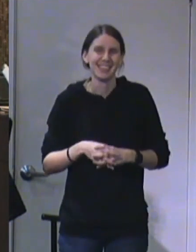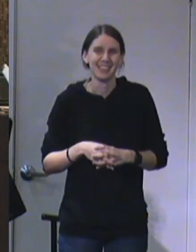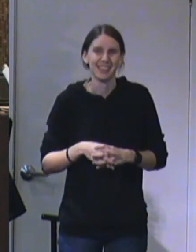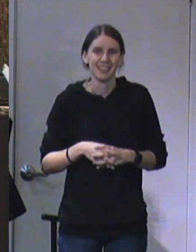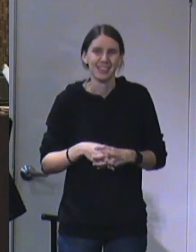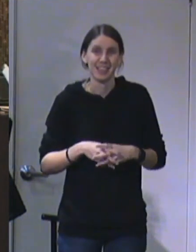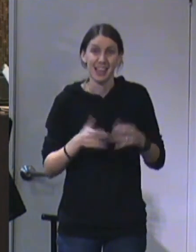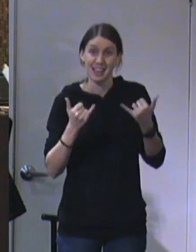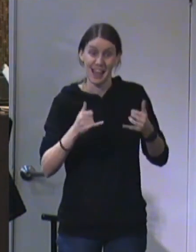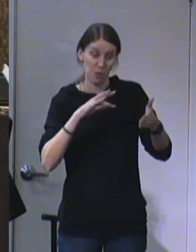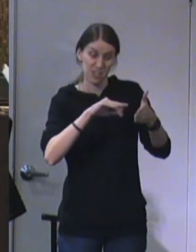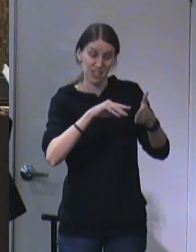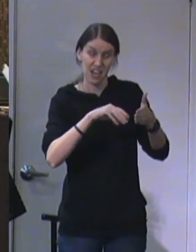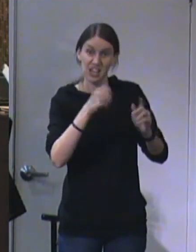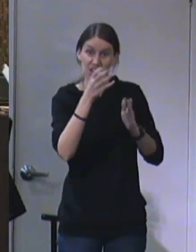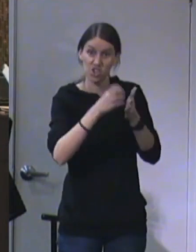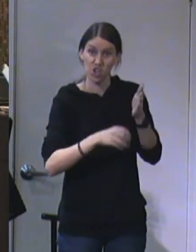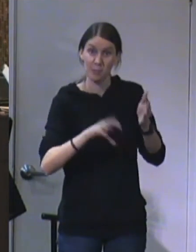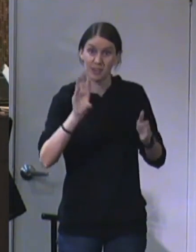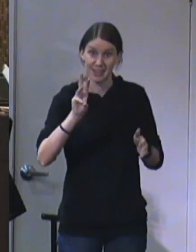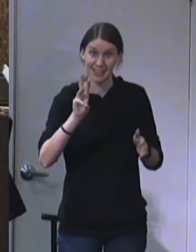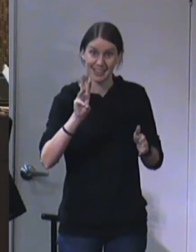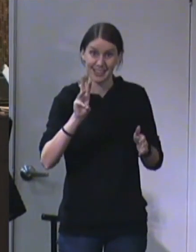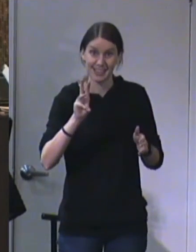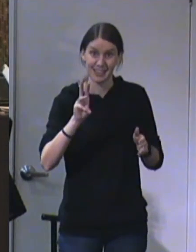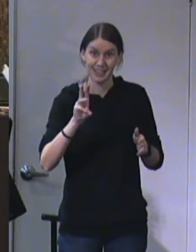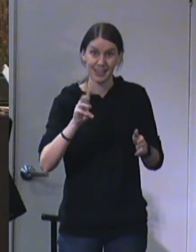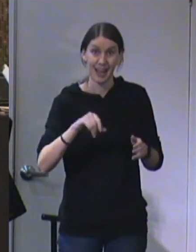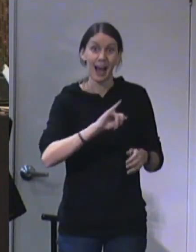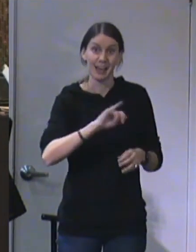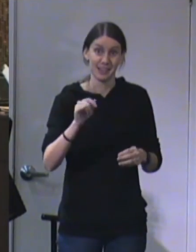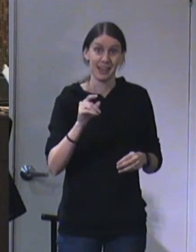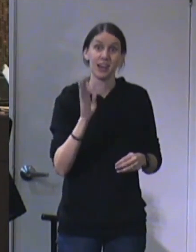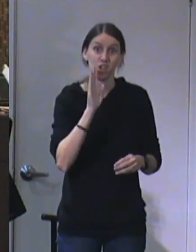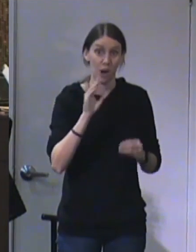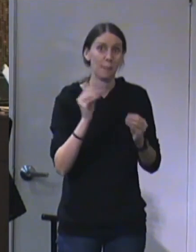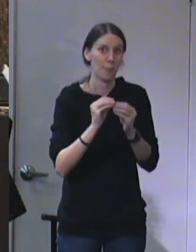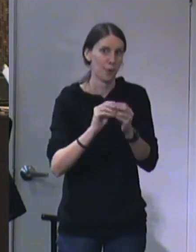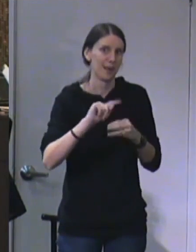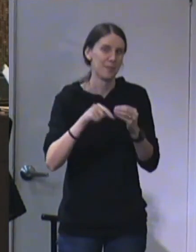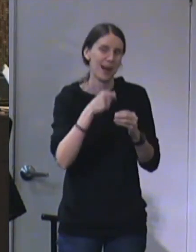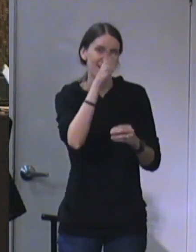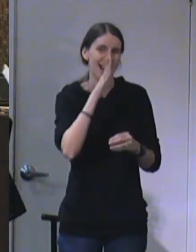and we're in chapter 6, he had a lot more to say on behalf of God, right?